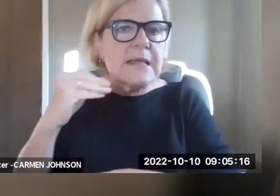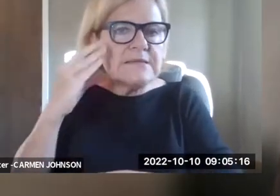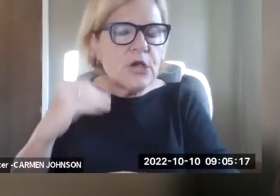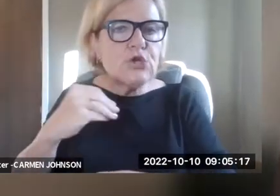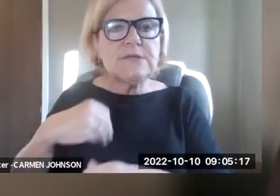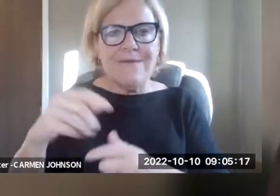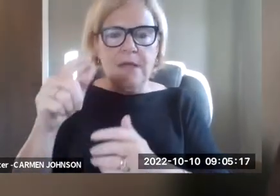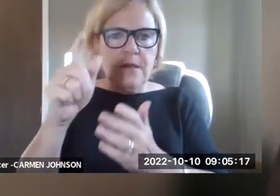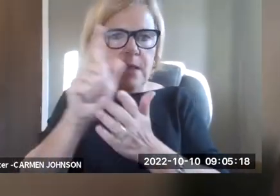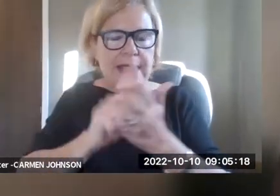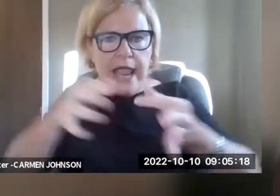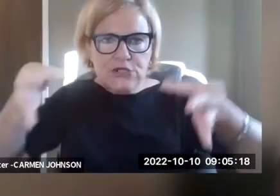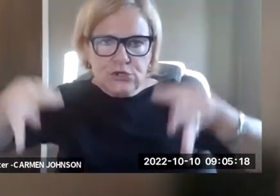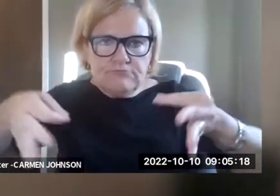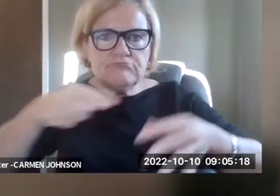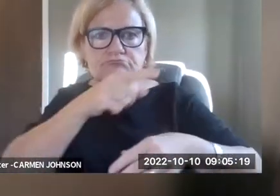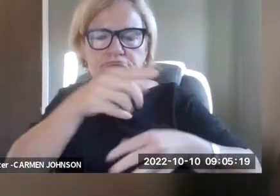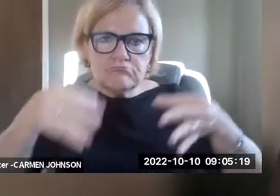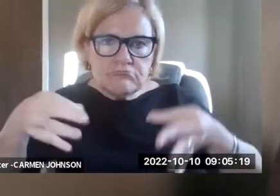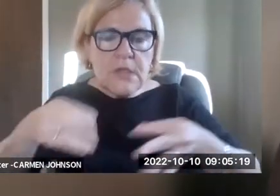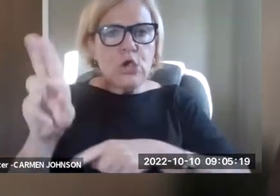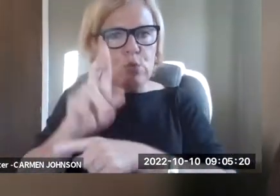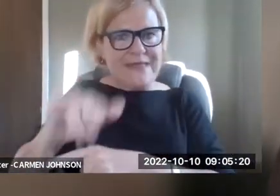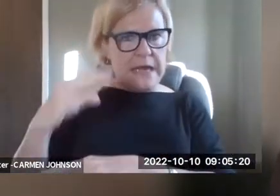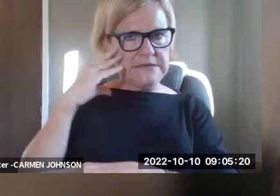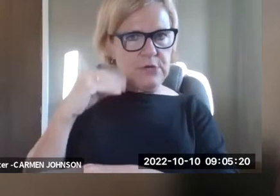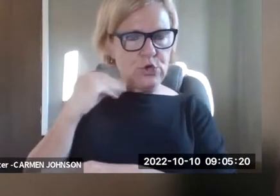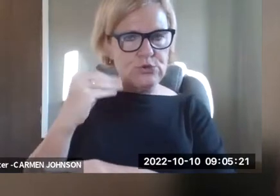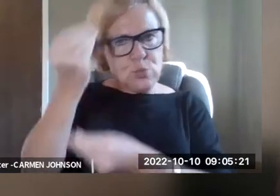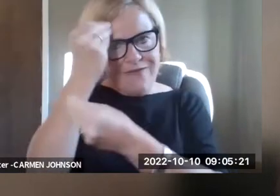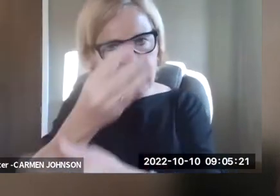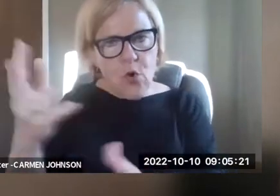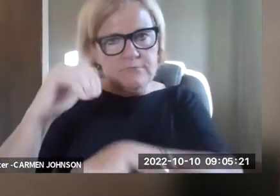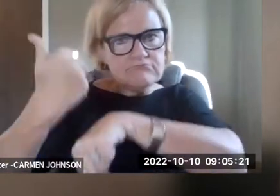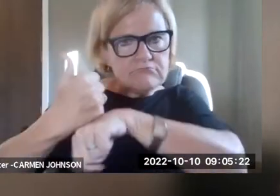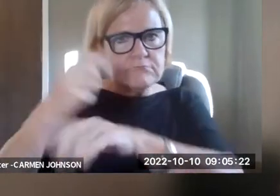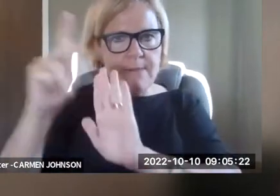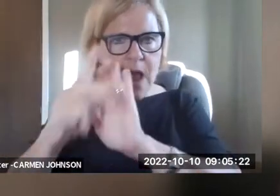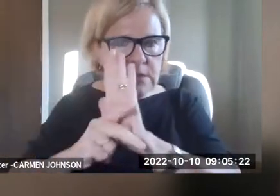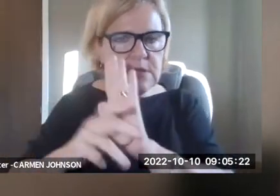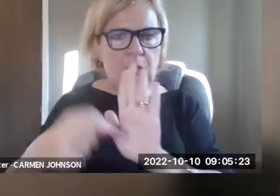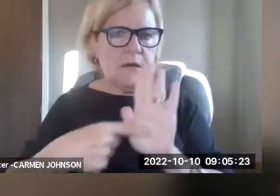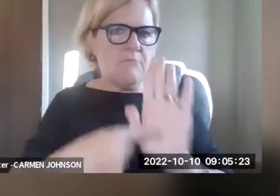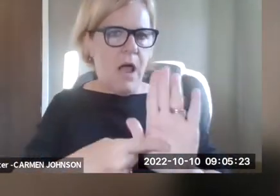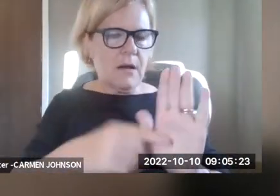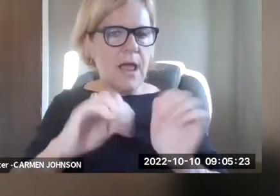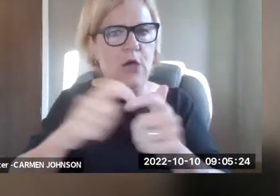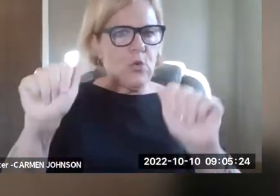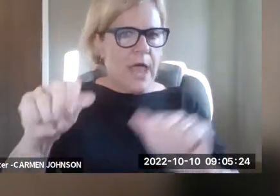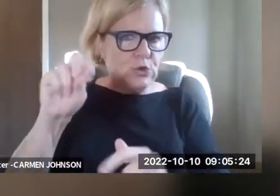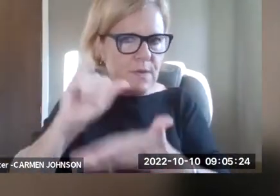been to actually do some of that work, to use the documents and the experience of litigation, to use